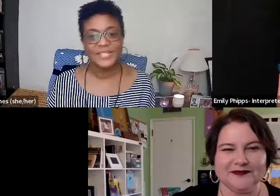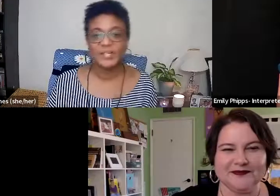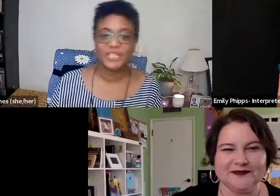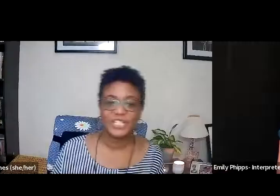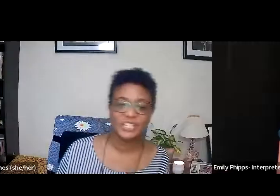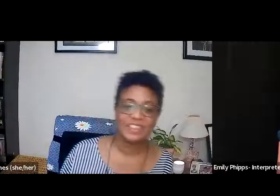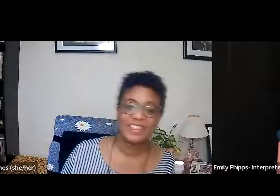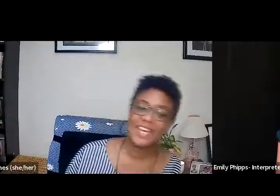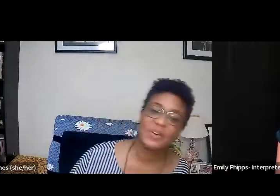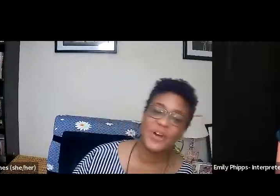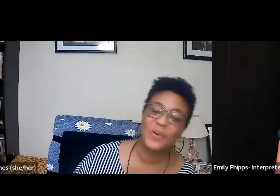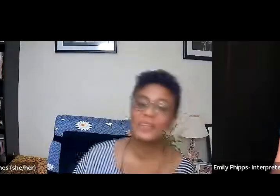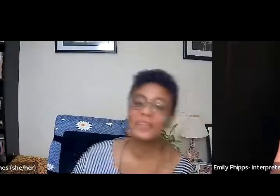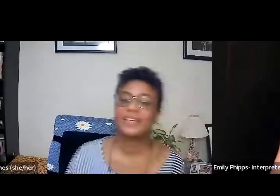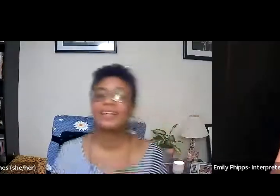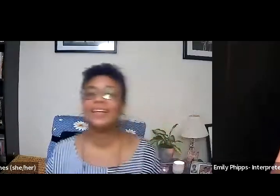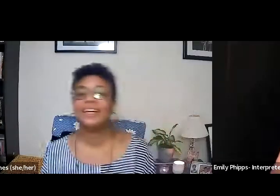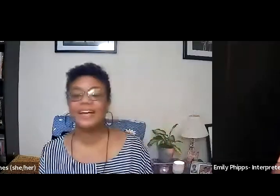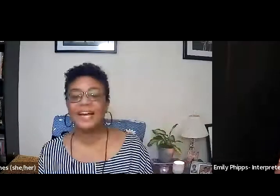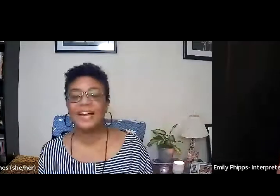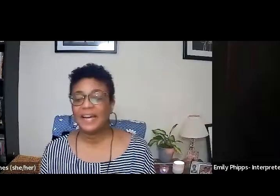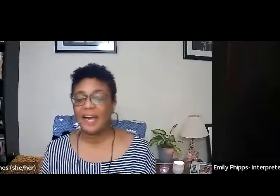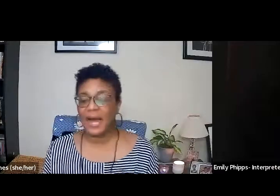This is Camisha. Thank you, Naomi.